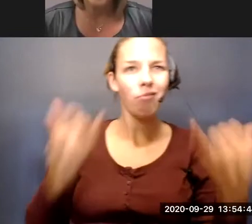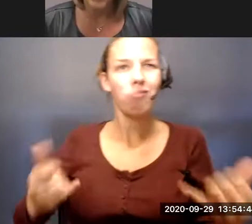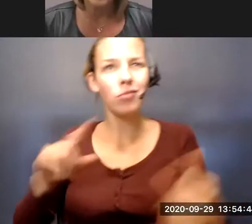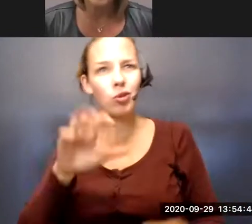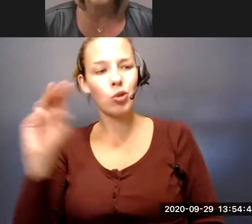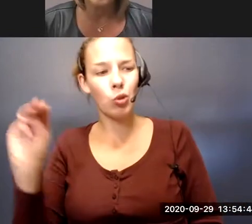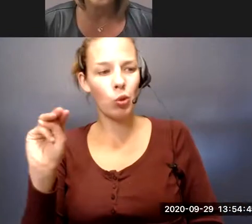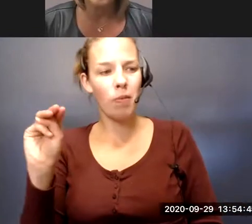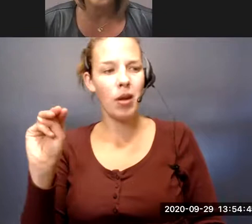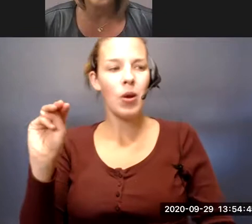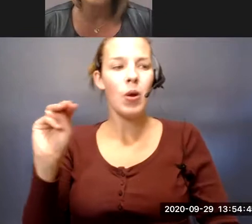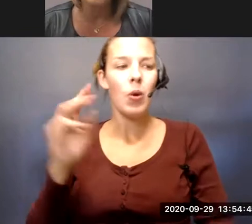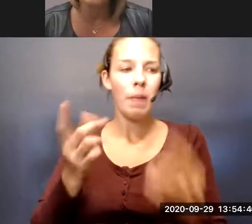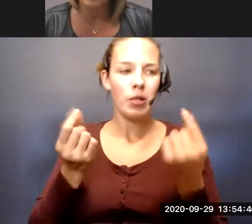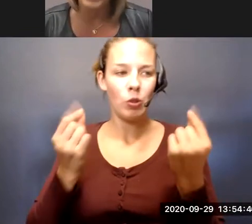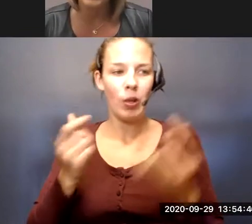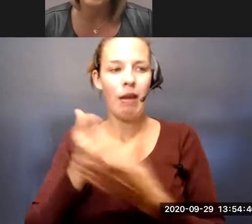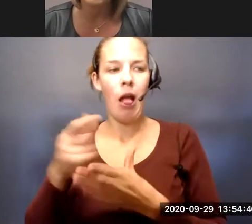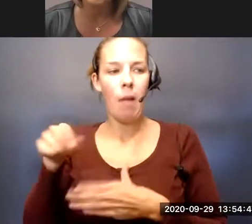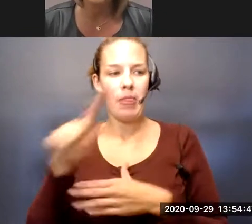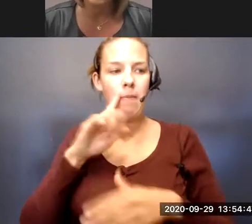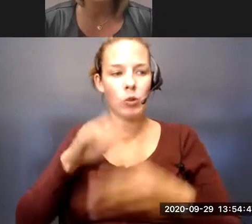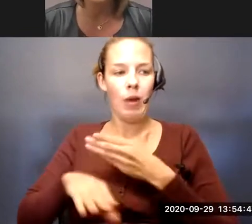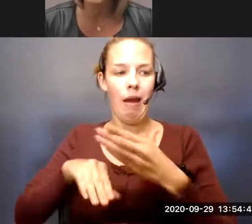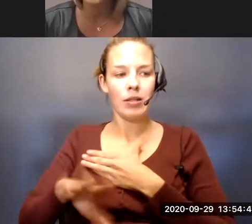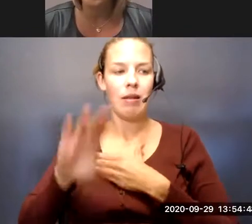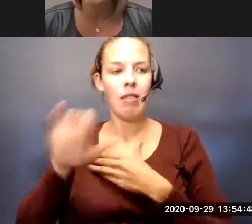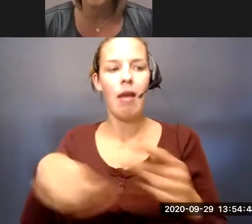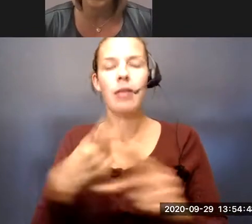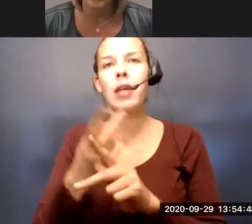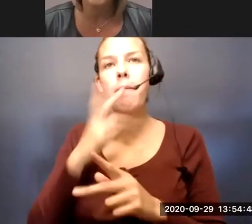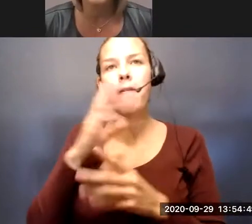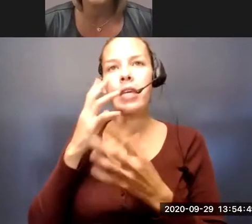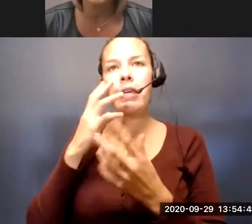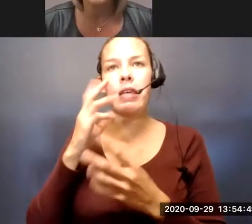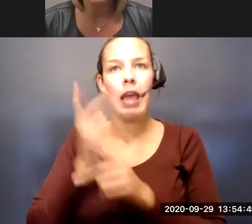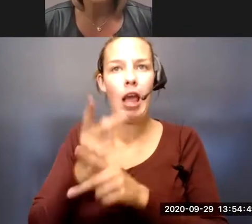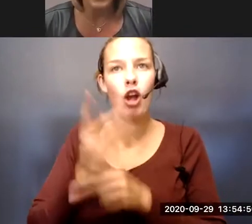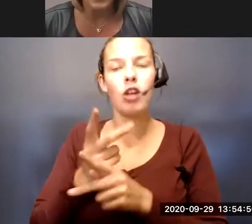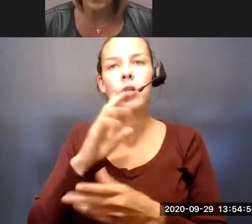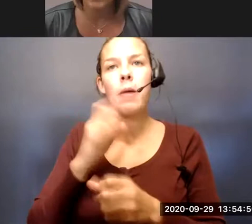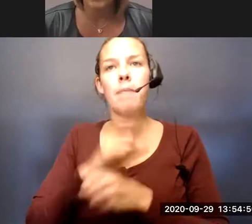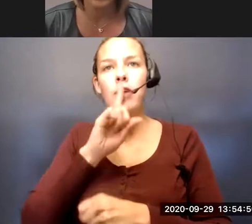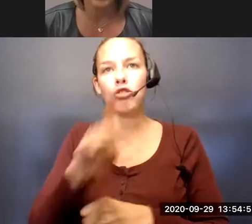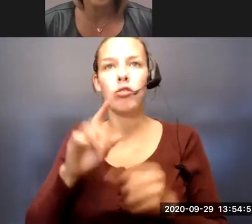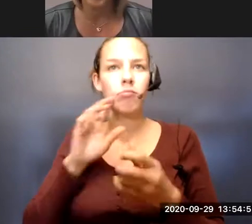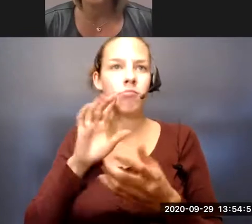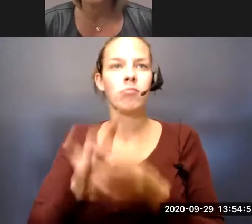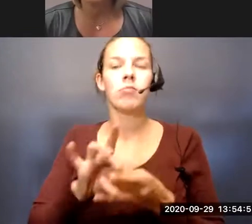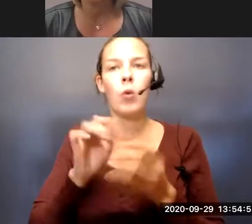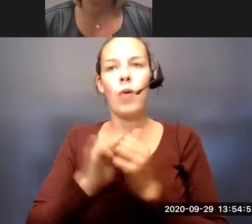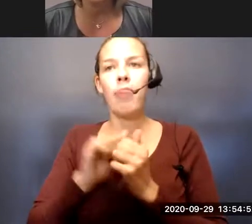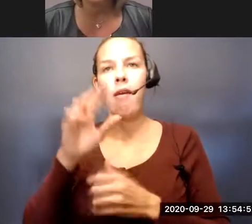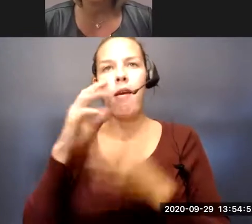lot of what our advocates have been doing is helping them to access those types of care to make sure that they are staying connected with their healthcare